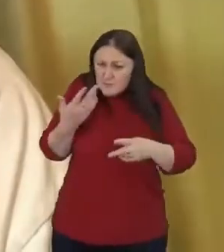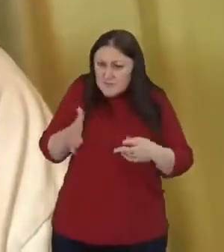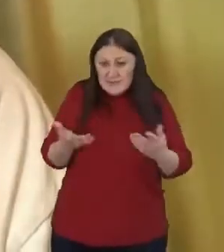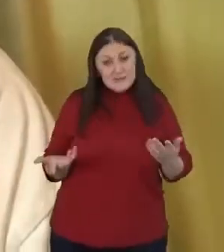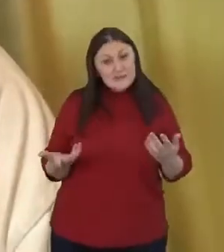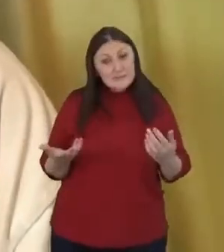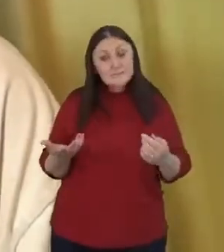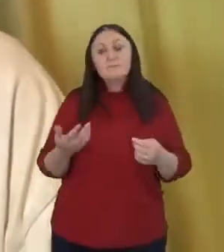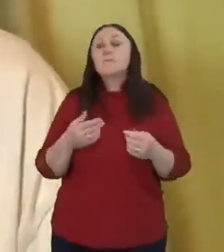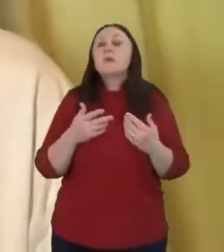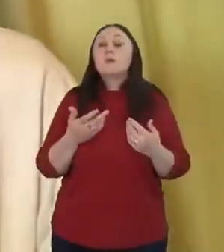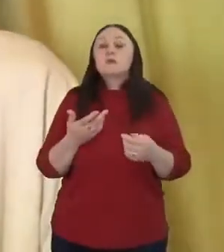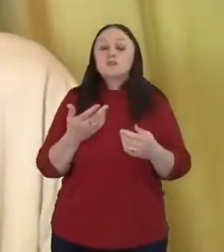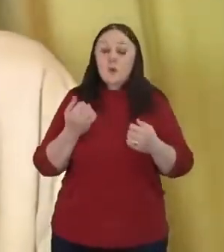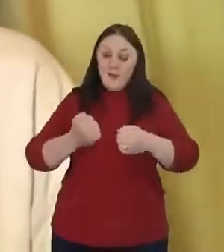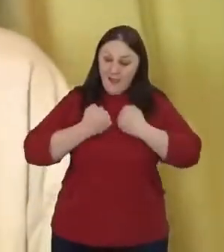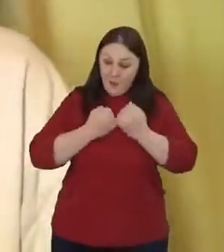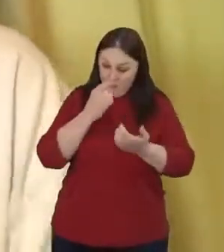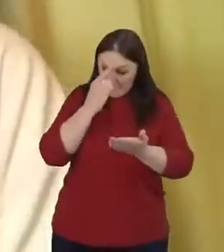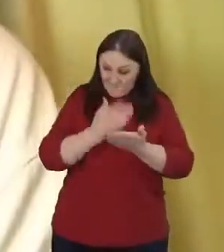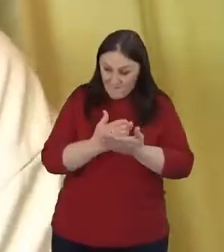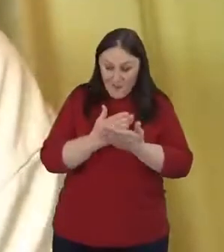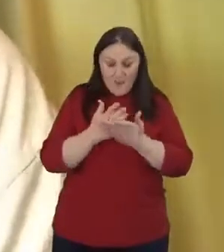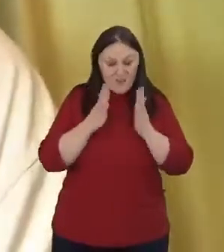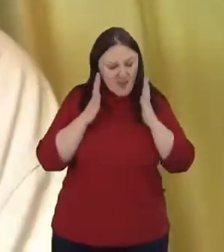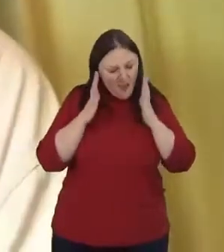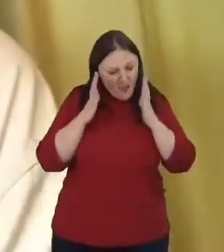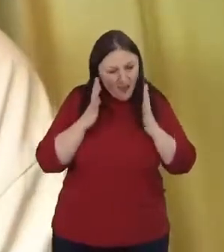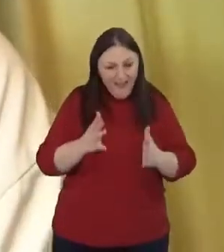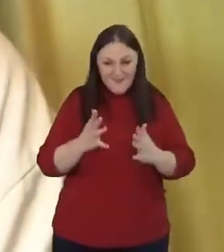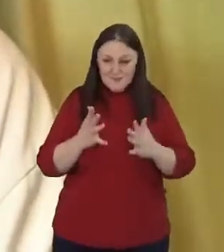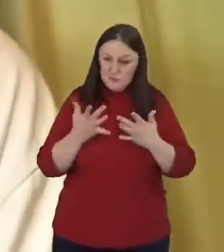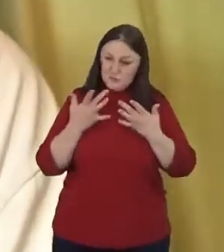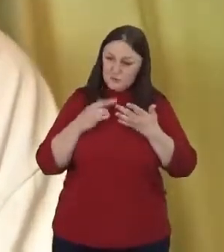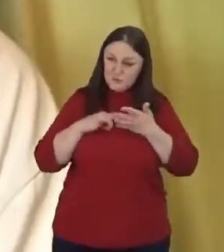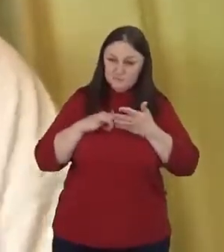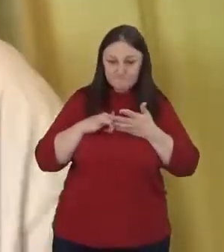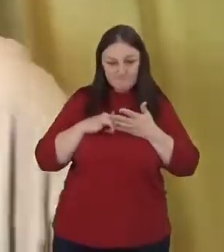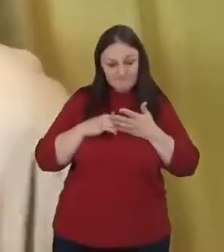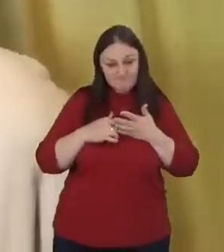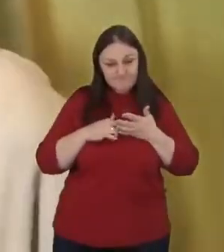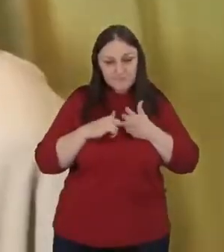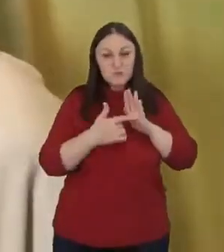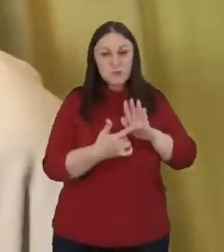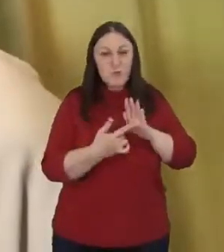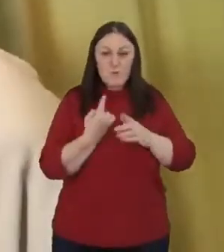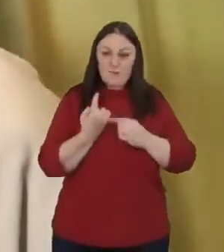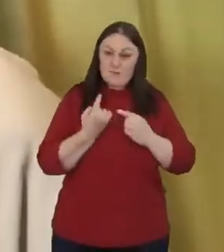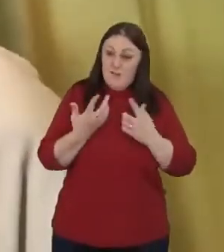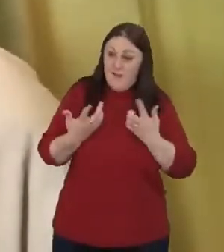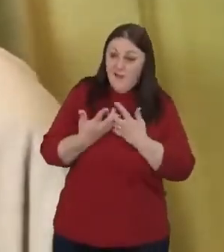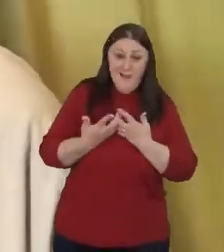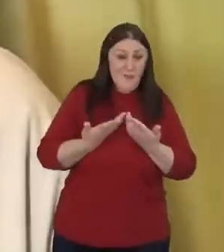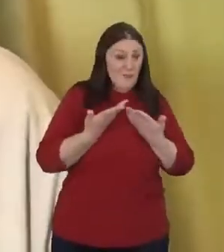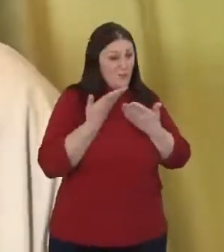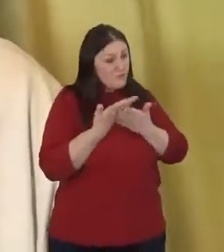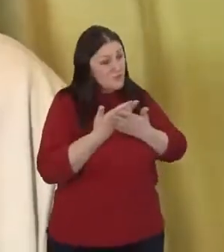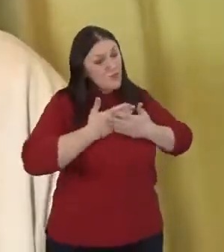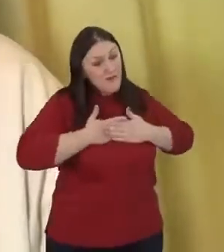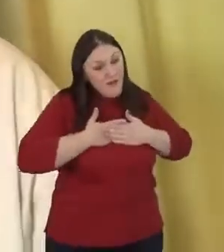itself in acts of love and compassion to the most vulnerable people in the world.